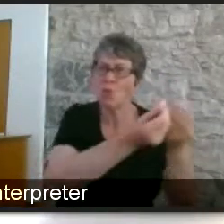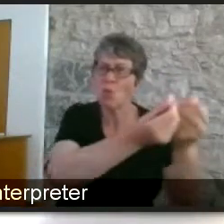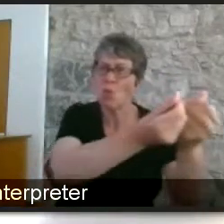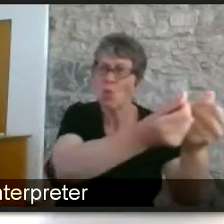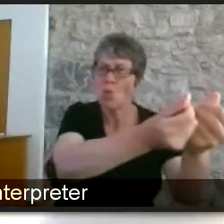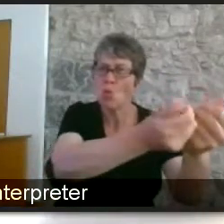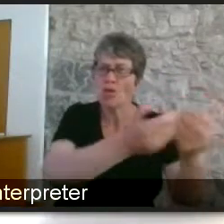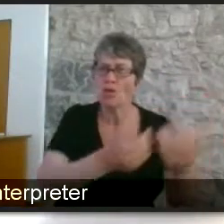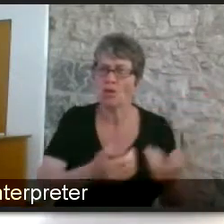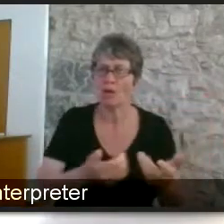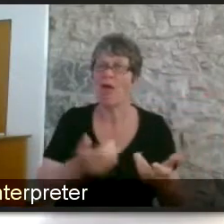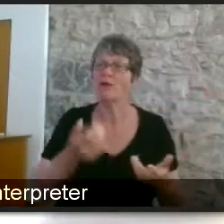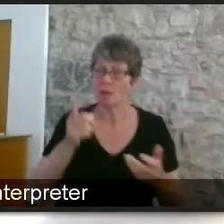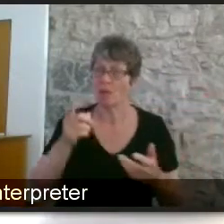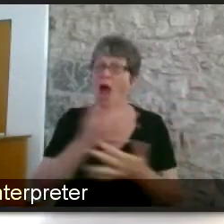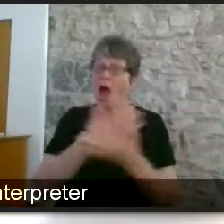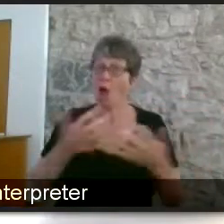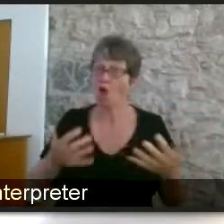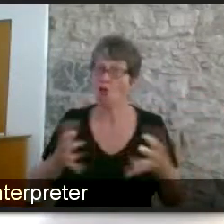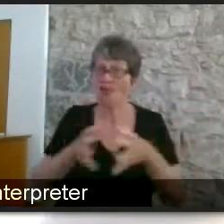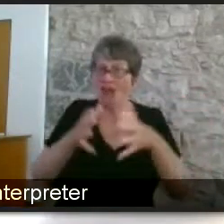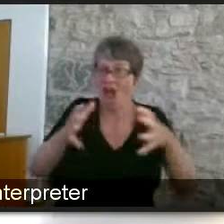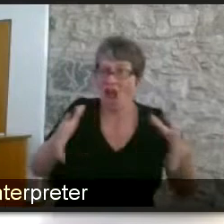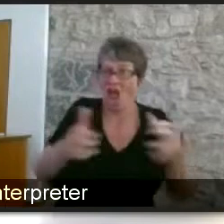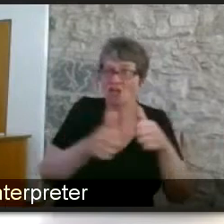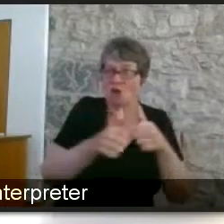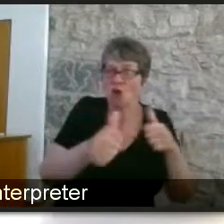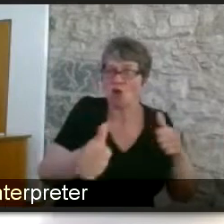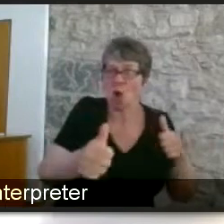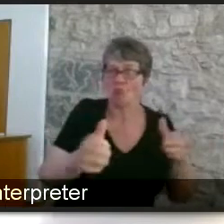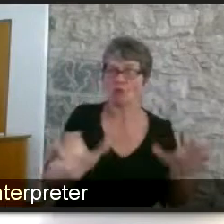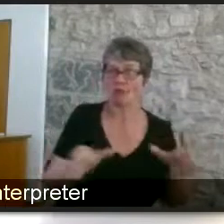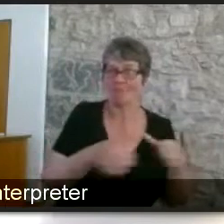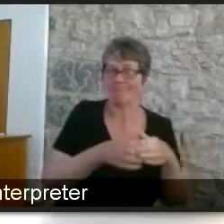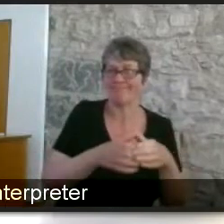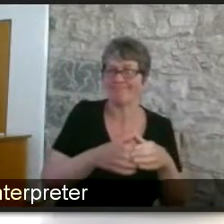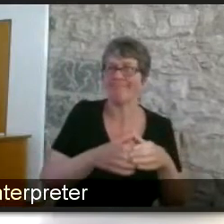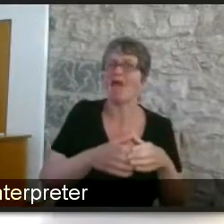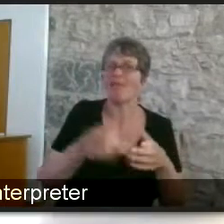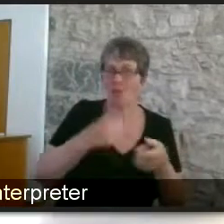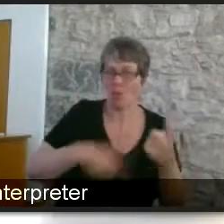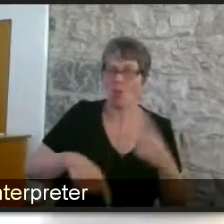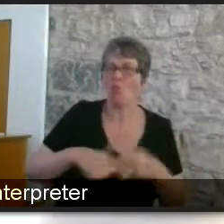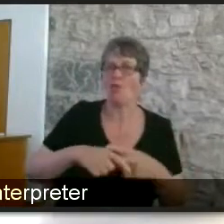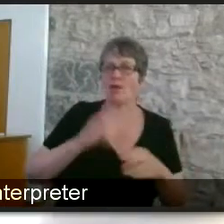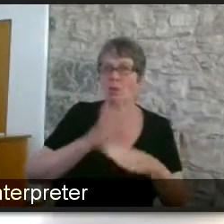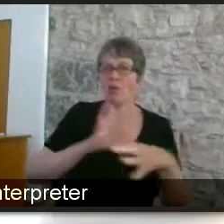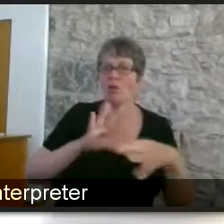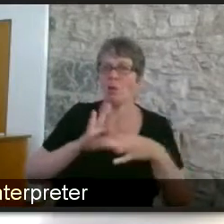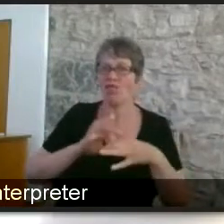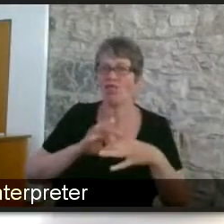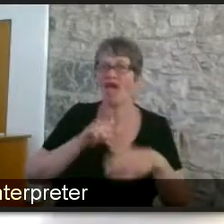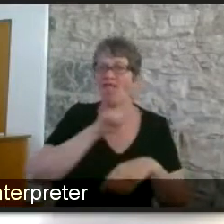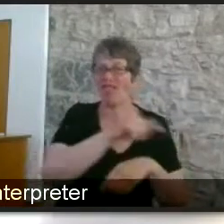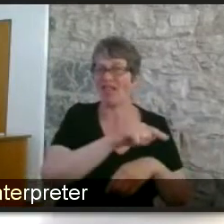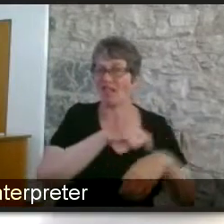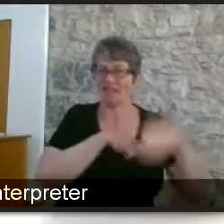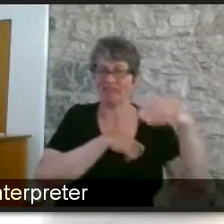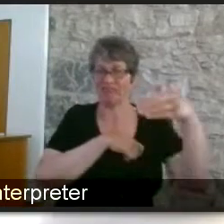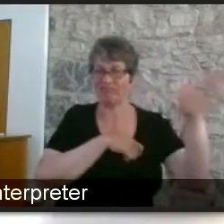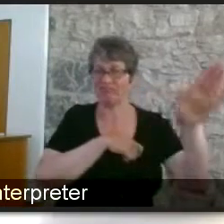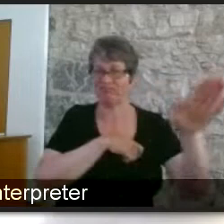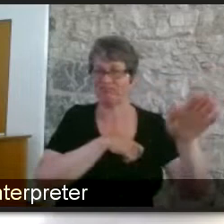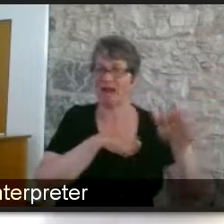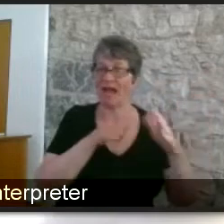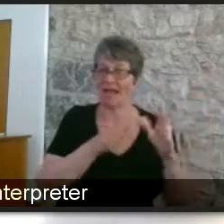large corporates and on the whole they bypass access to work now um they don't bother going down that route they just pay for the adjustments